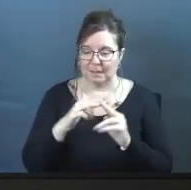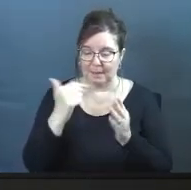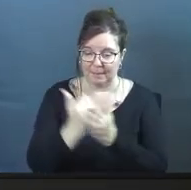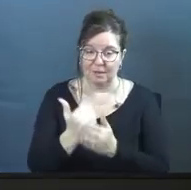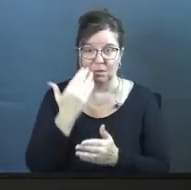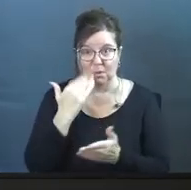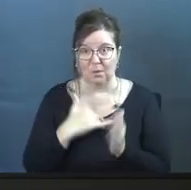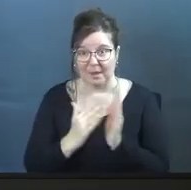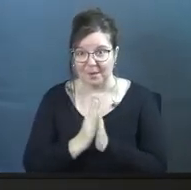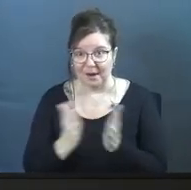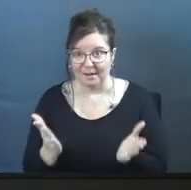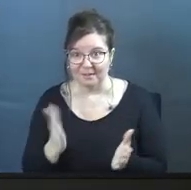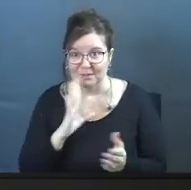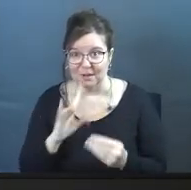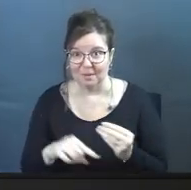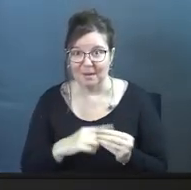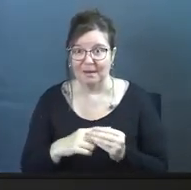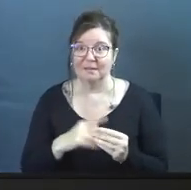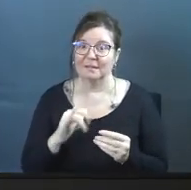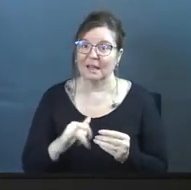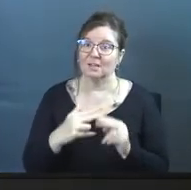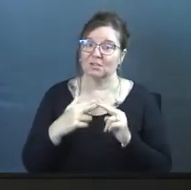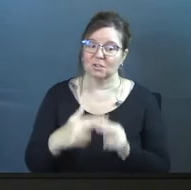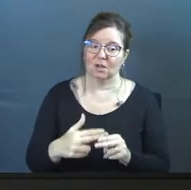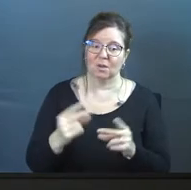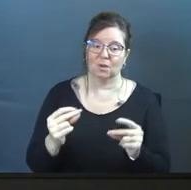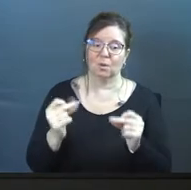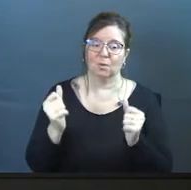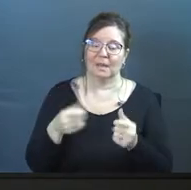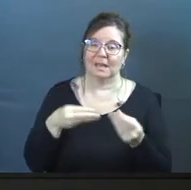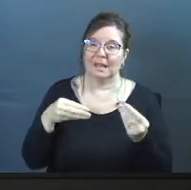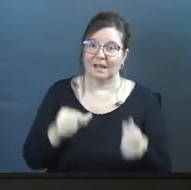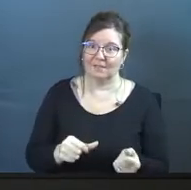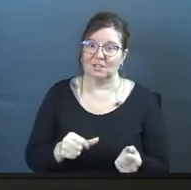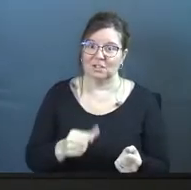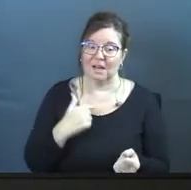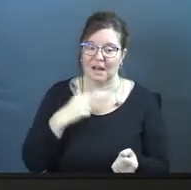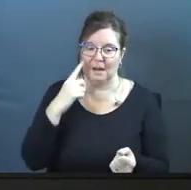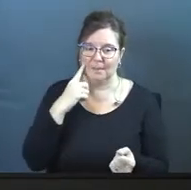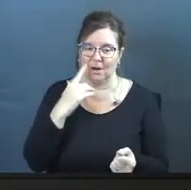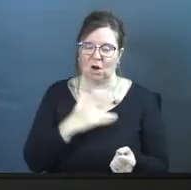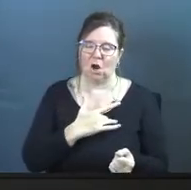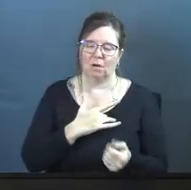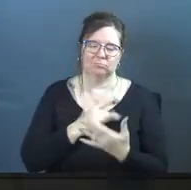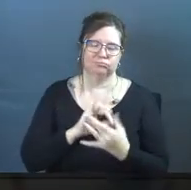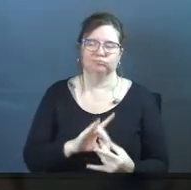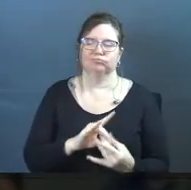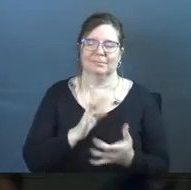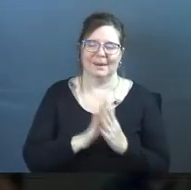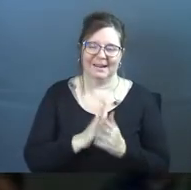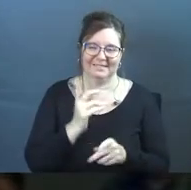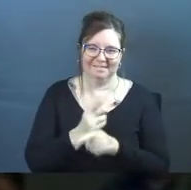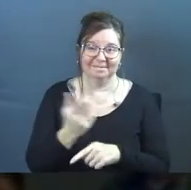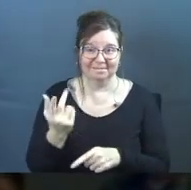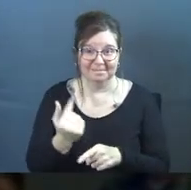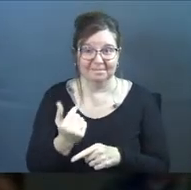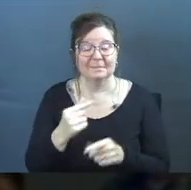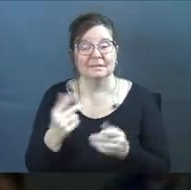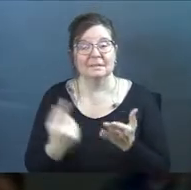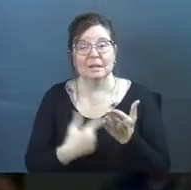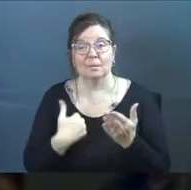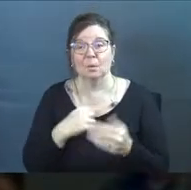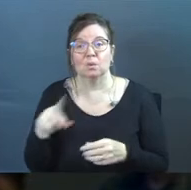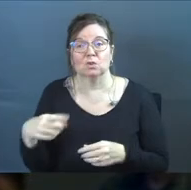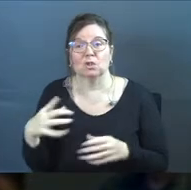name. Amen. Y'all know that prayer. Y'all talking about that's, that's called the quick, efficient, you know, in our minds, it's heartfelt prayer, right? This is something we